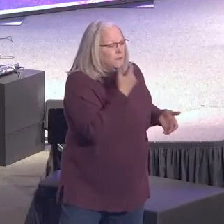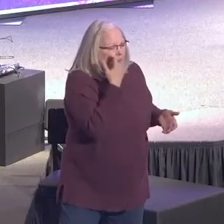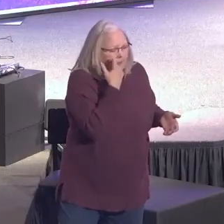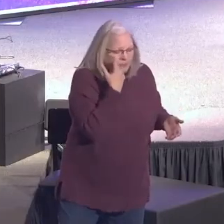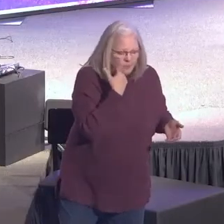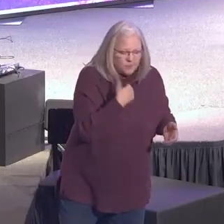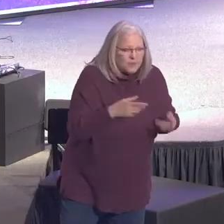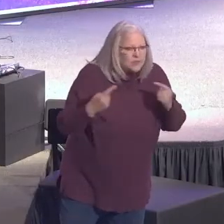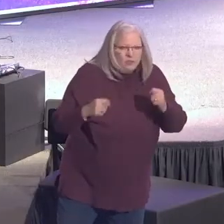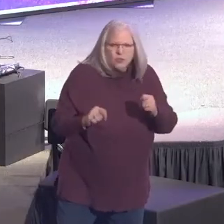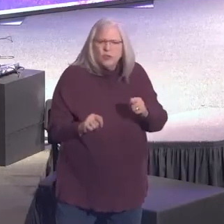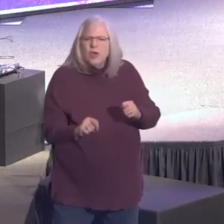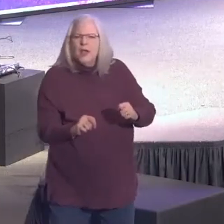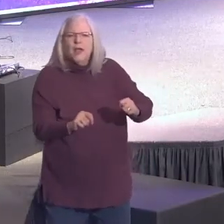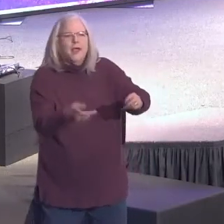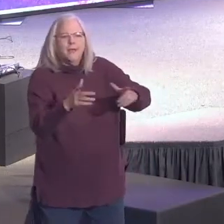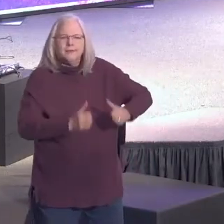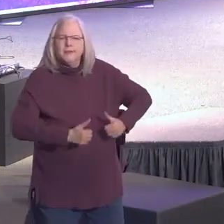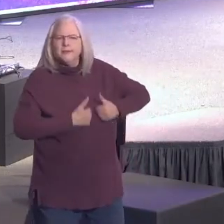Trying to live by the rules.